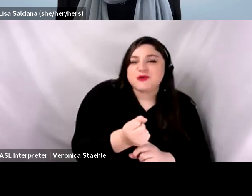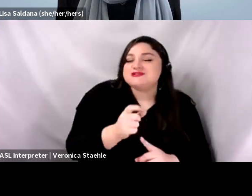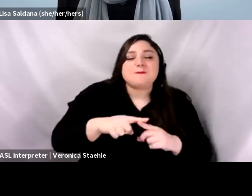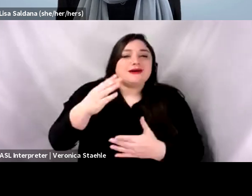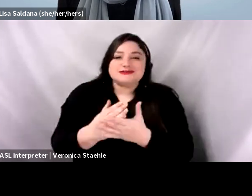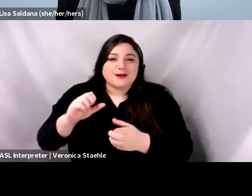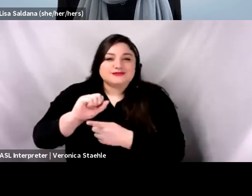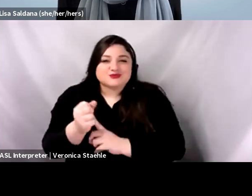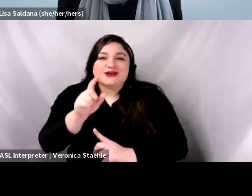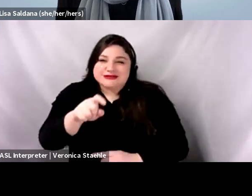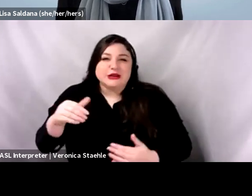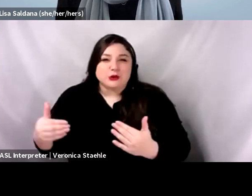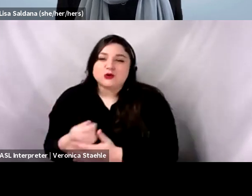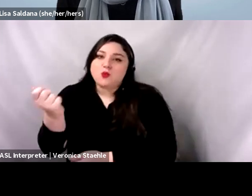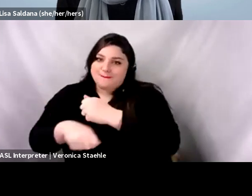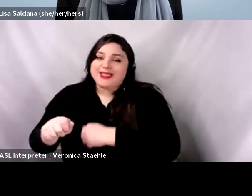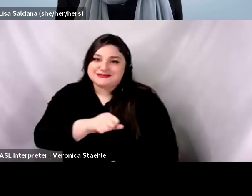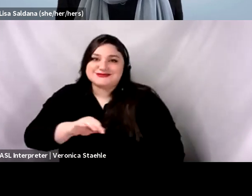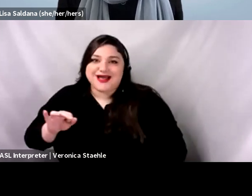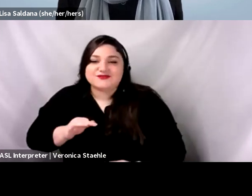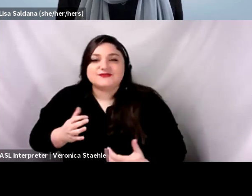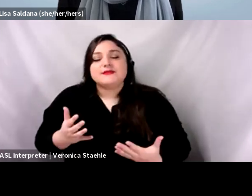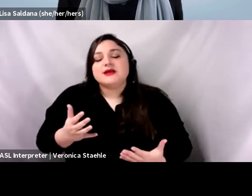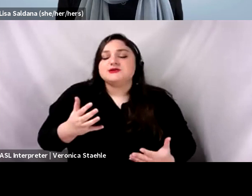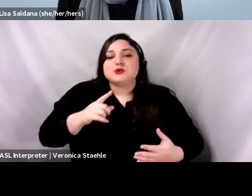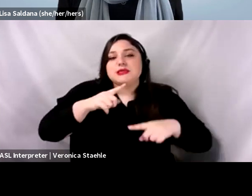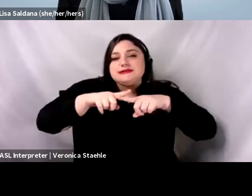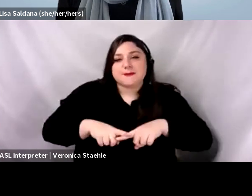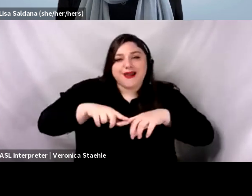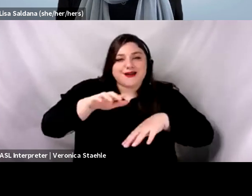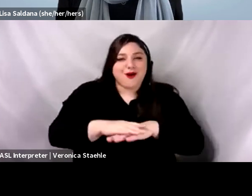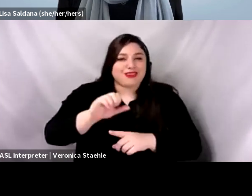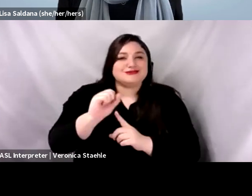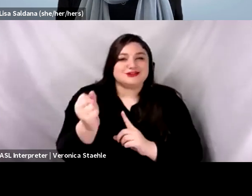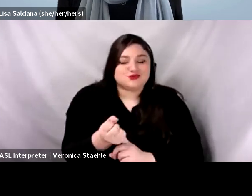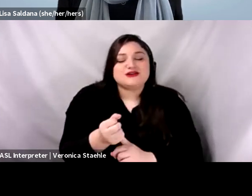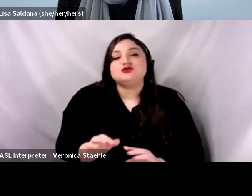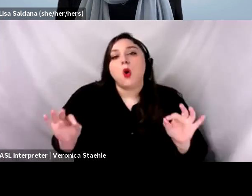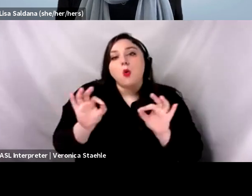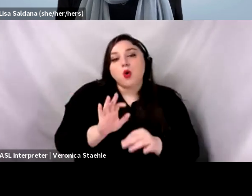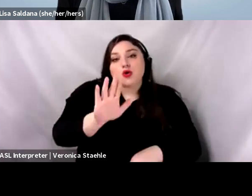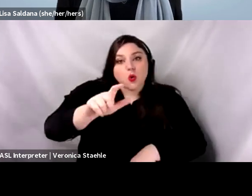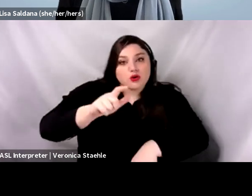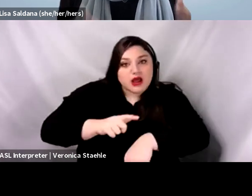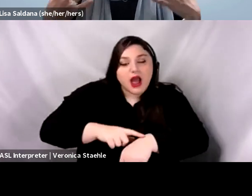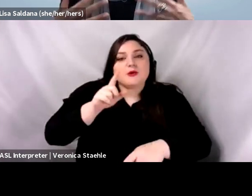I think before making those decisions, I would just encourage anybody to do a real thorough assessment of the needs. And again, this goes back to what we were